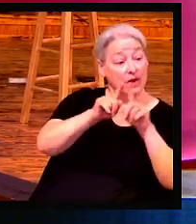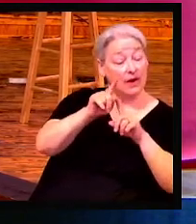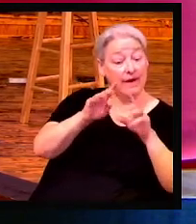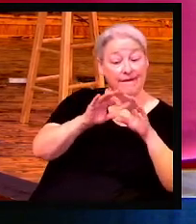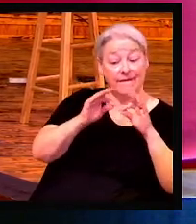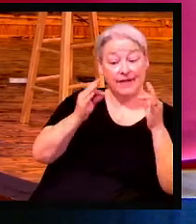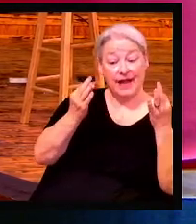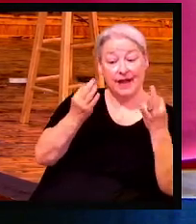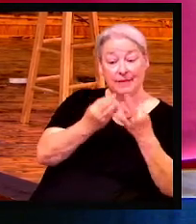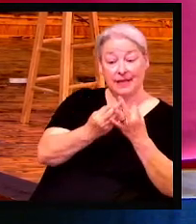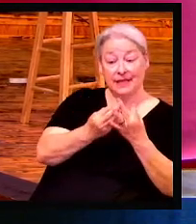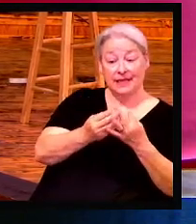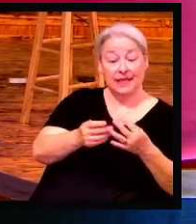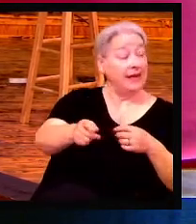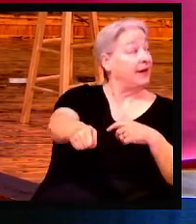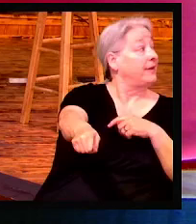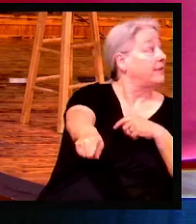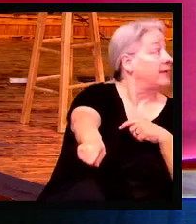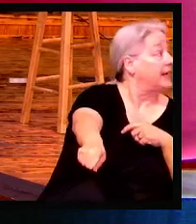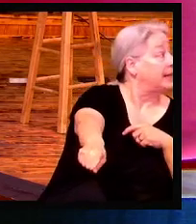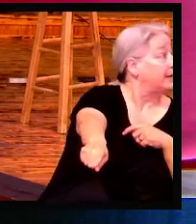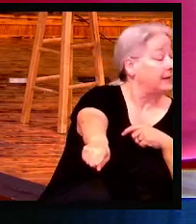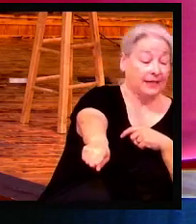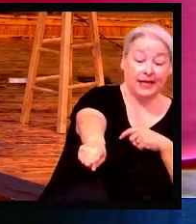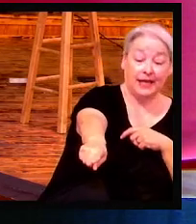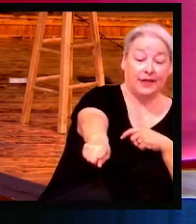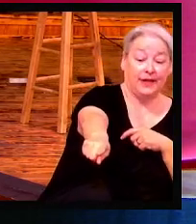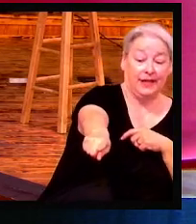There was a Gold Star family in the first service.